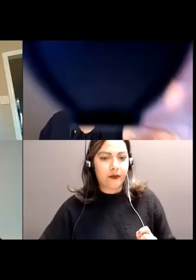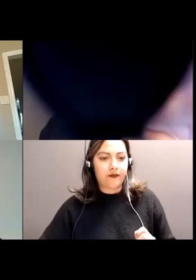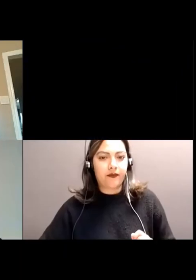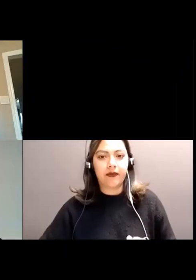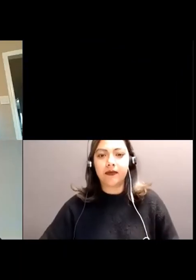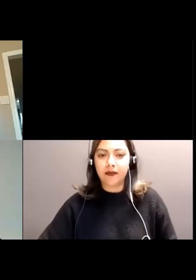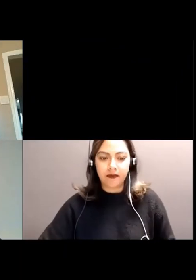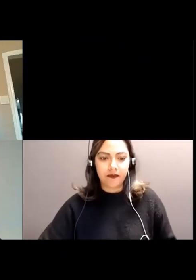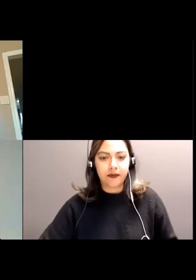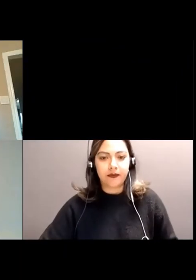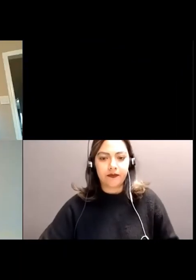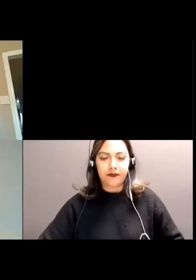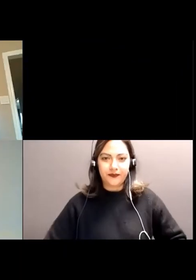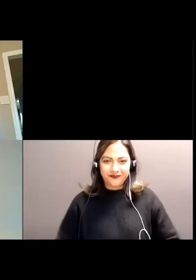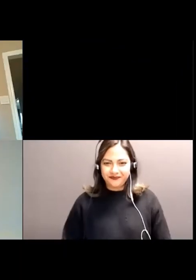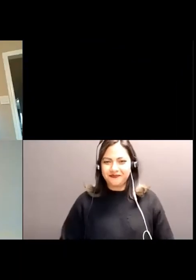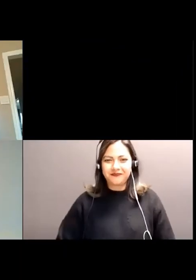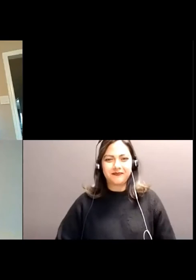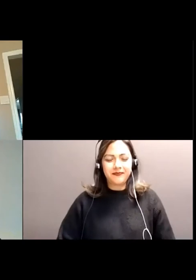Jayla Kastler.